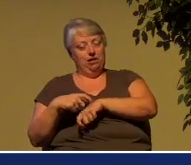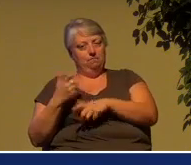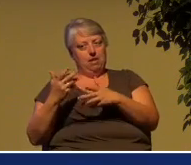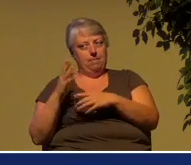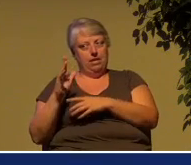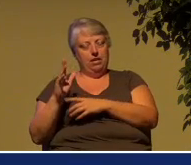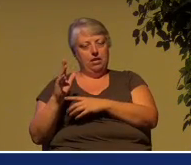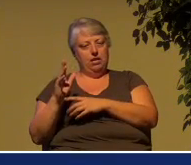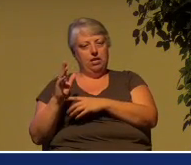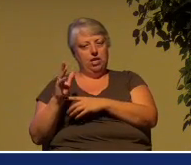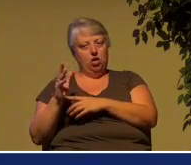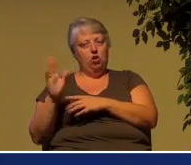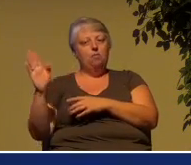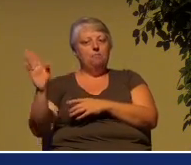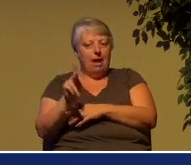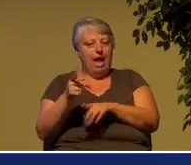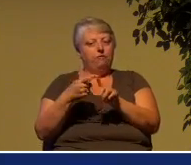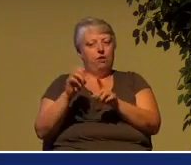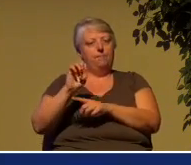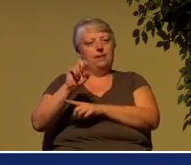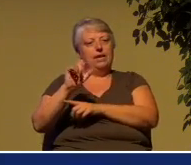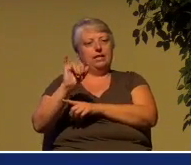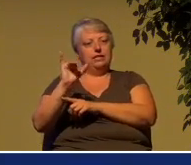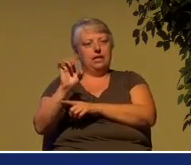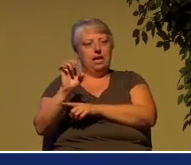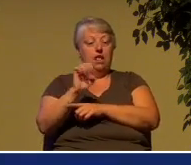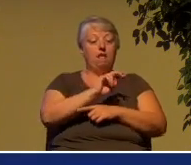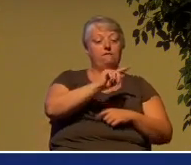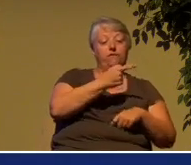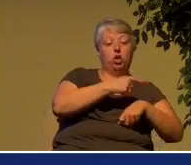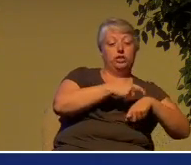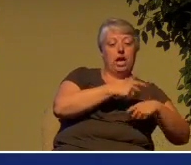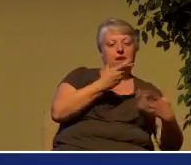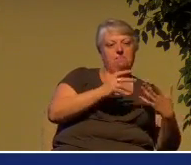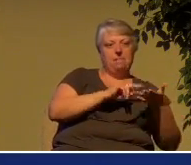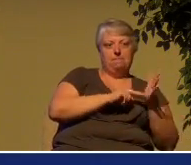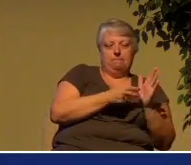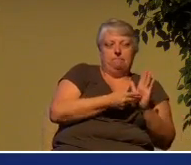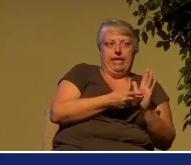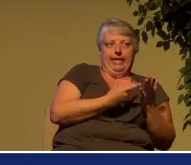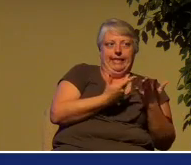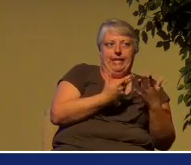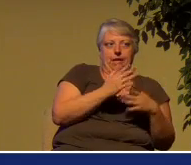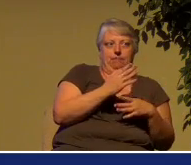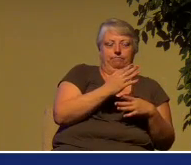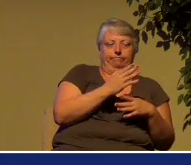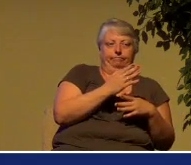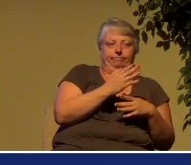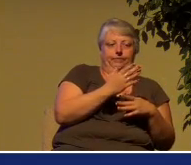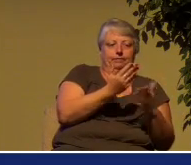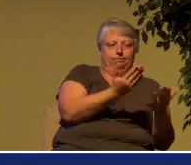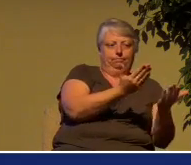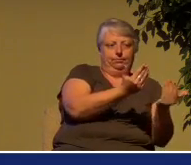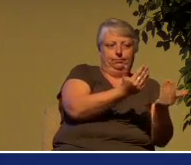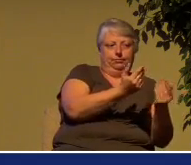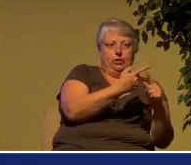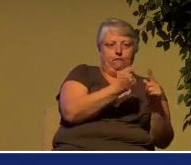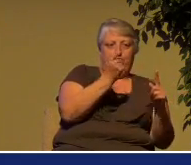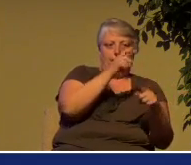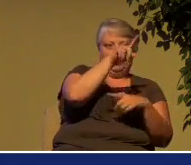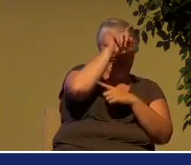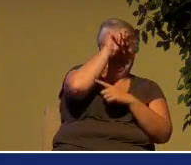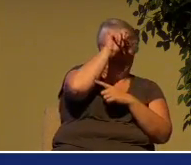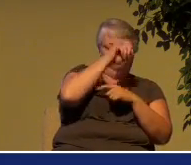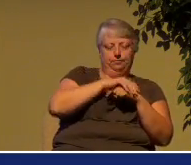being the deliverance from Egypt, or the second time can refer to an additional time